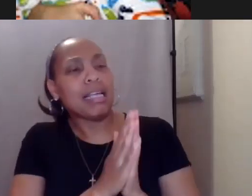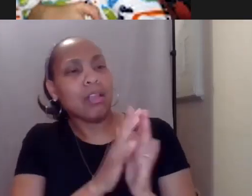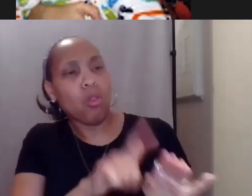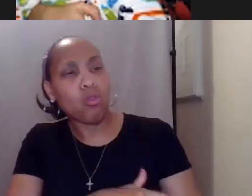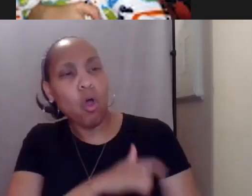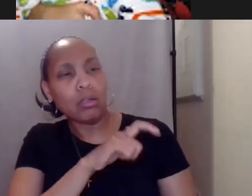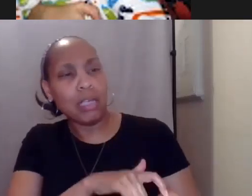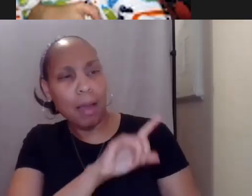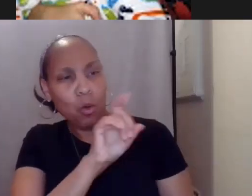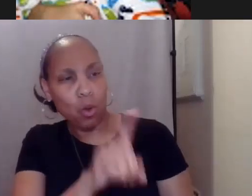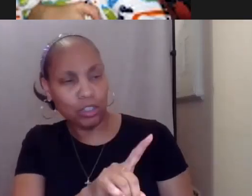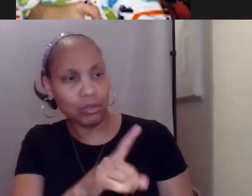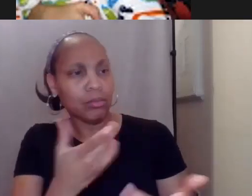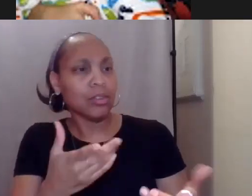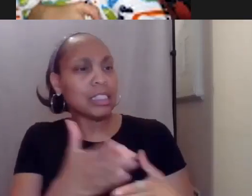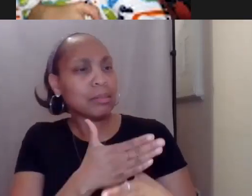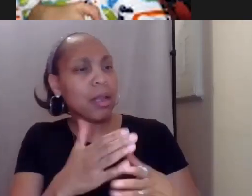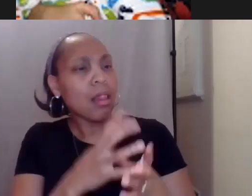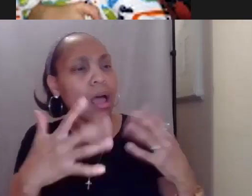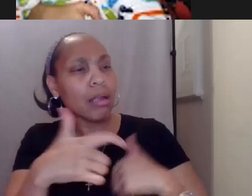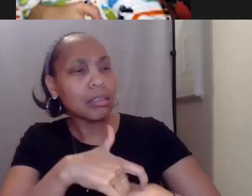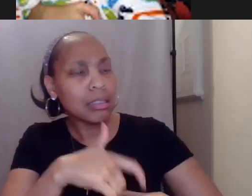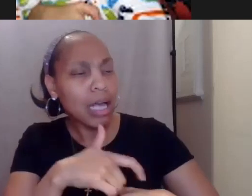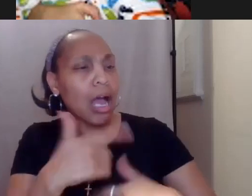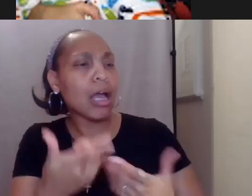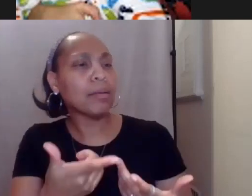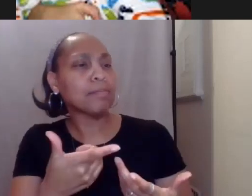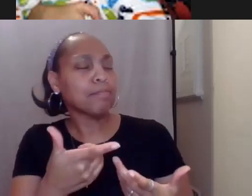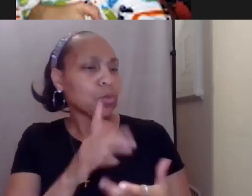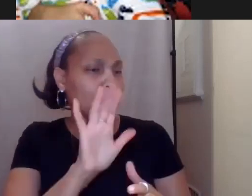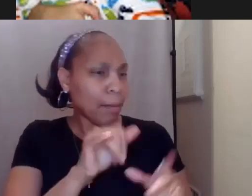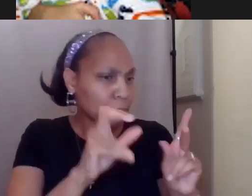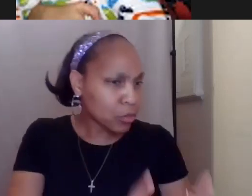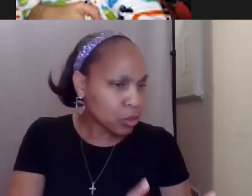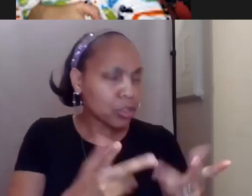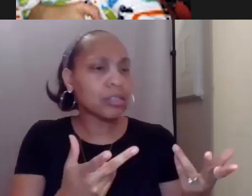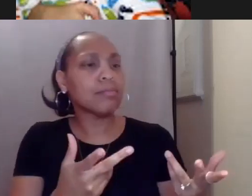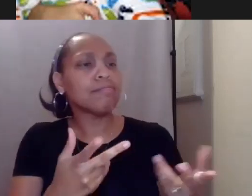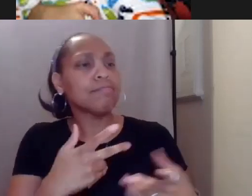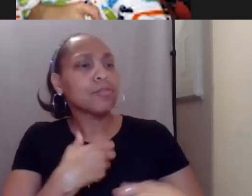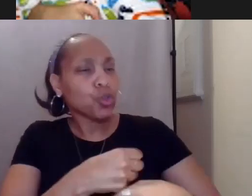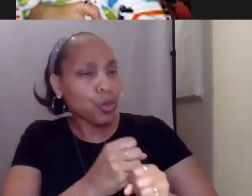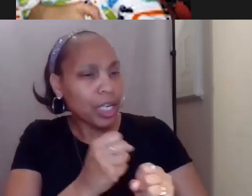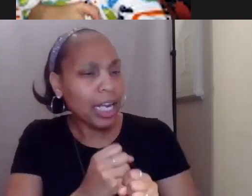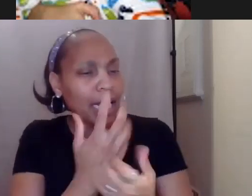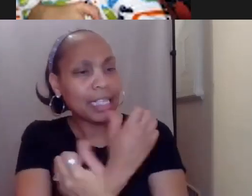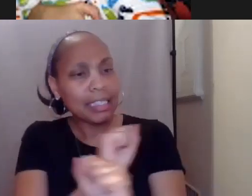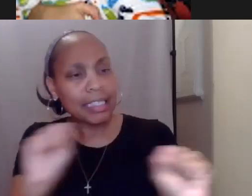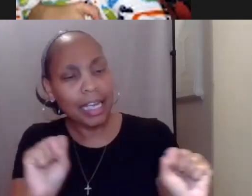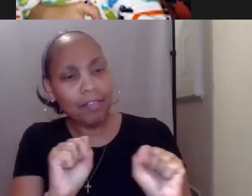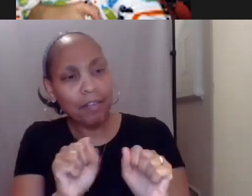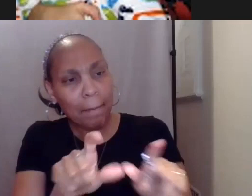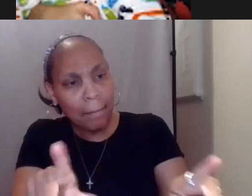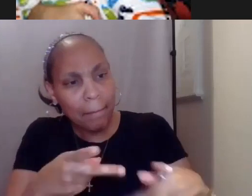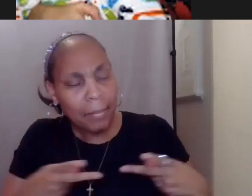person and strengthen and help them strengthen their circle of support. It's really about creating a safe space for the question to bubble up to the surface.